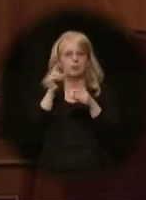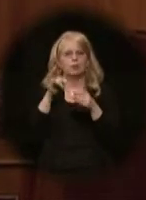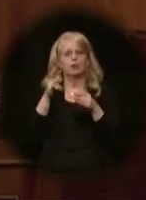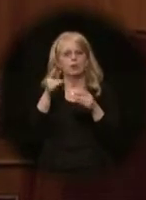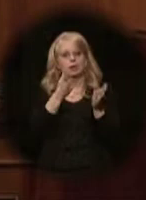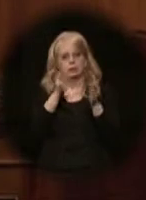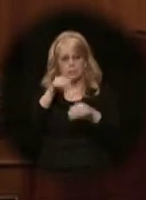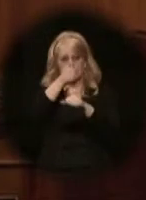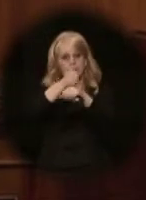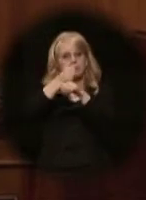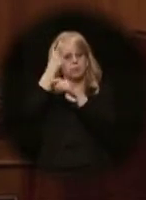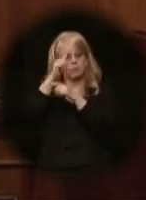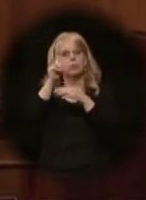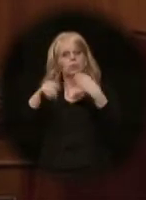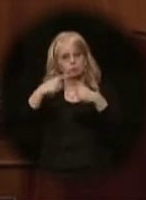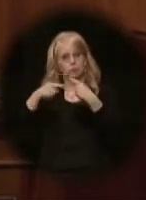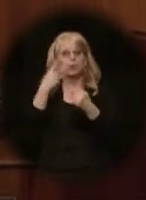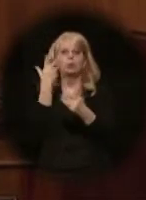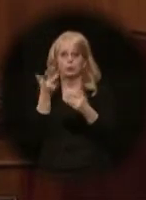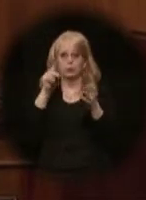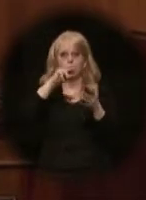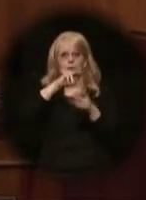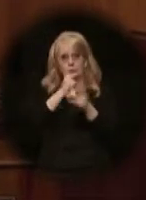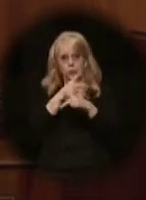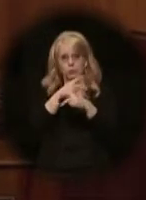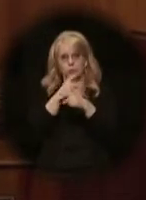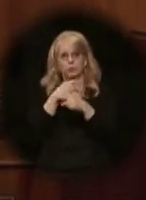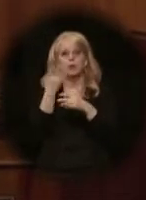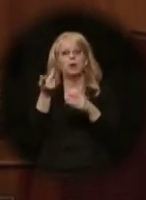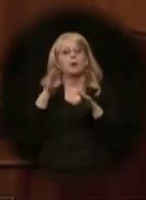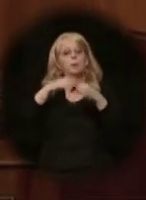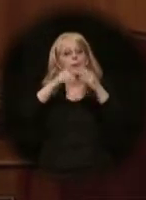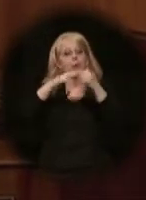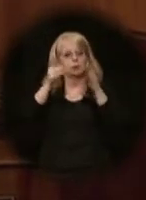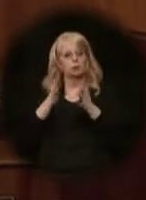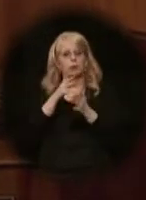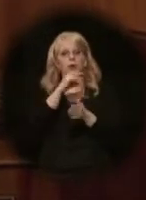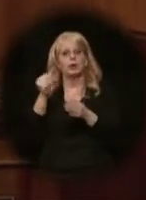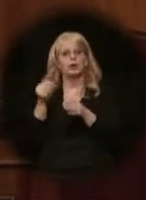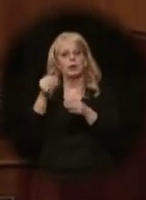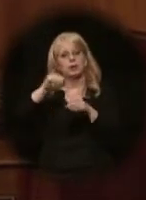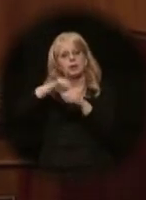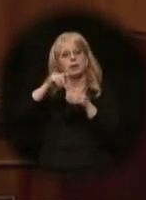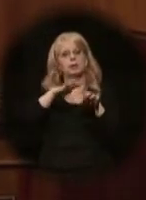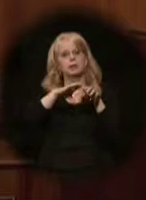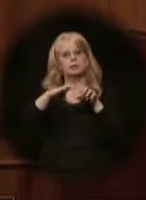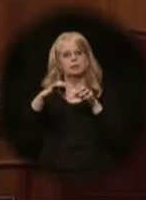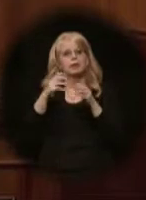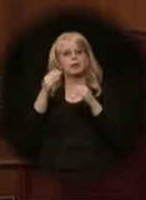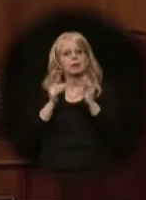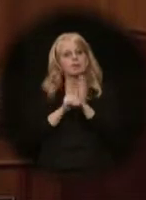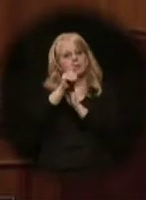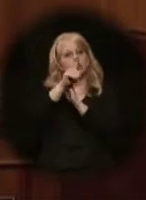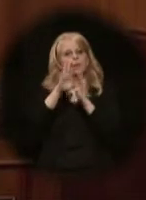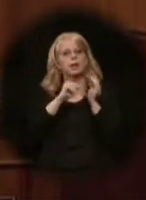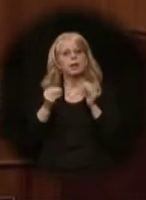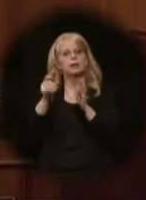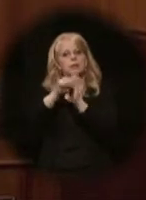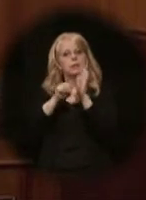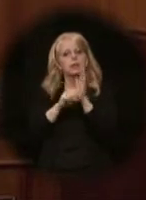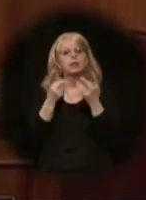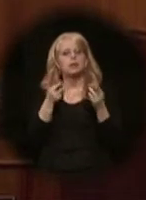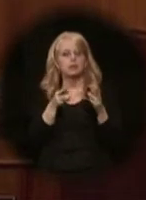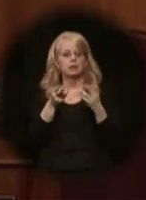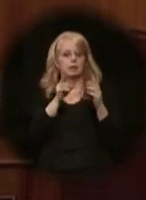project go. Three producers, a preeminent pipeline builder, the Alaska Gas Line Development Corporation, and the state agencies responsible